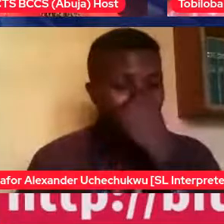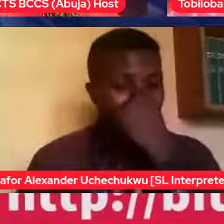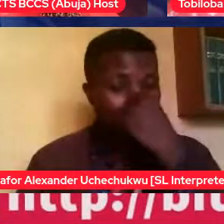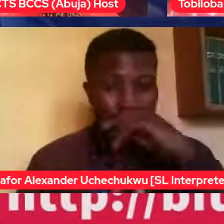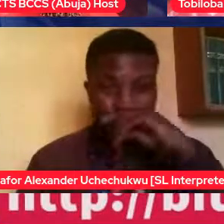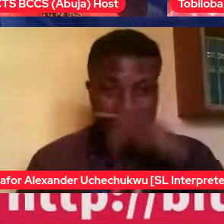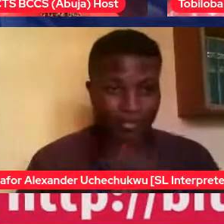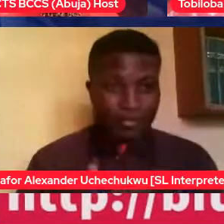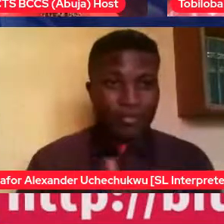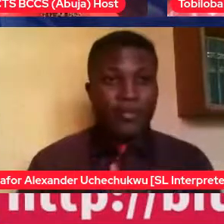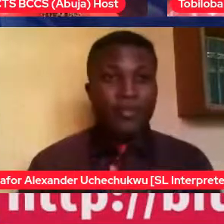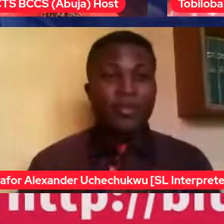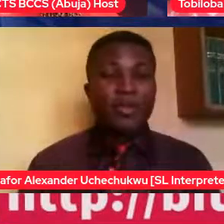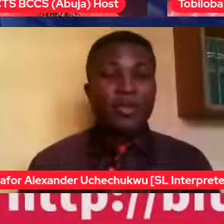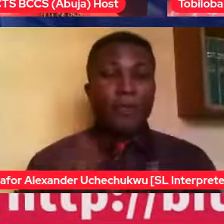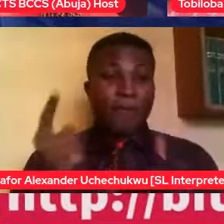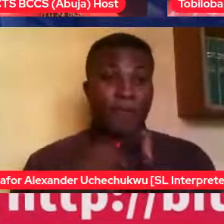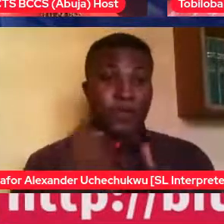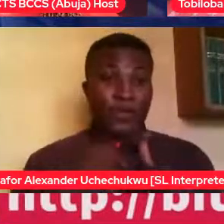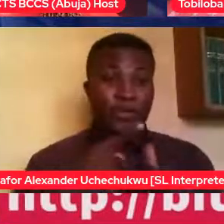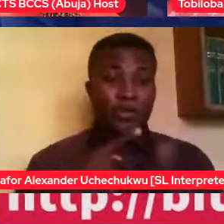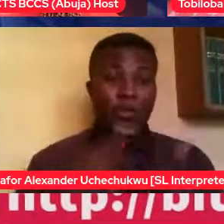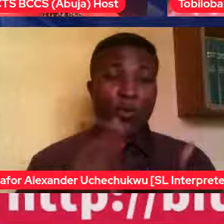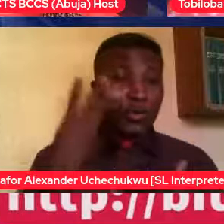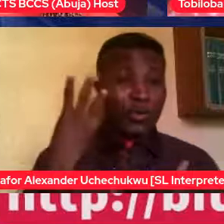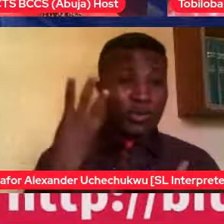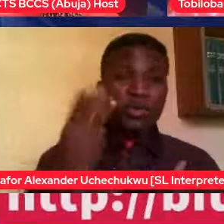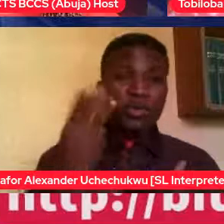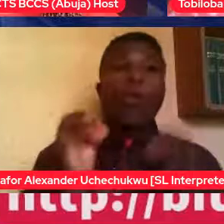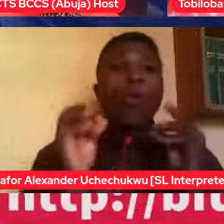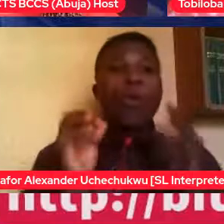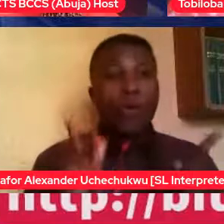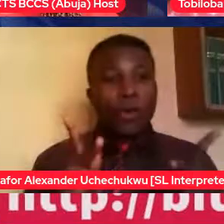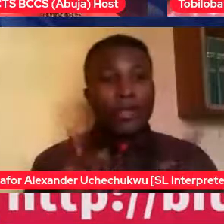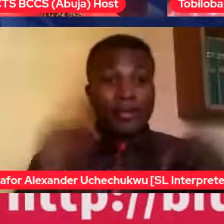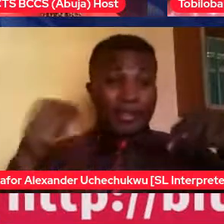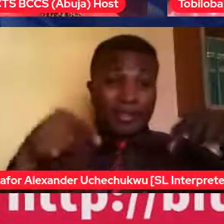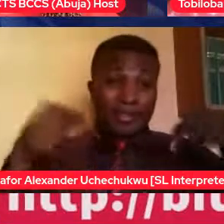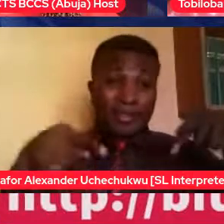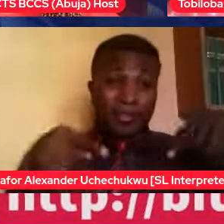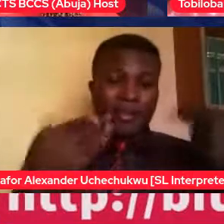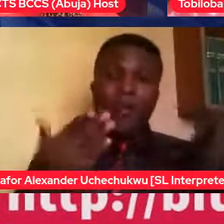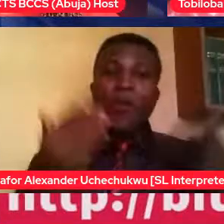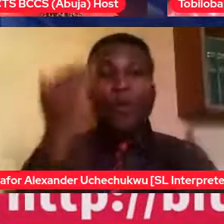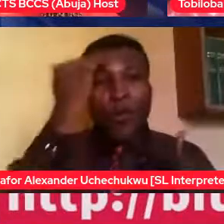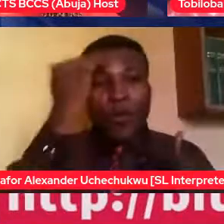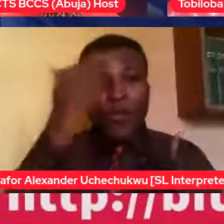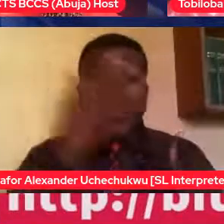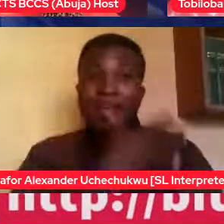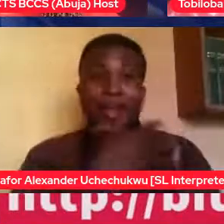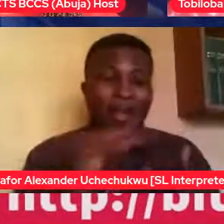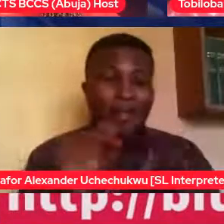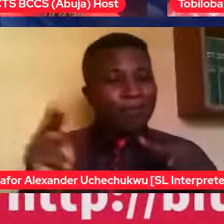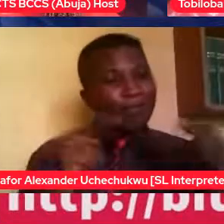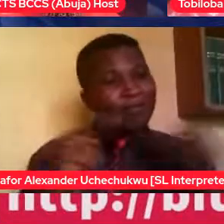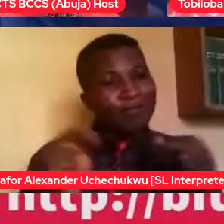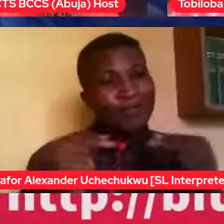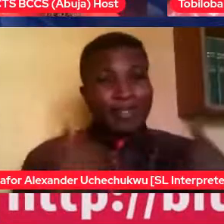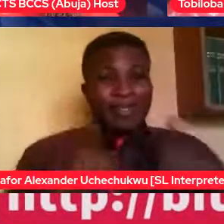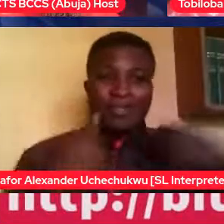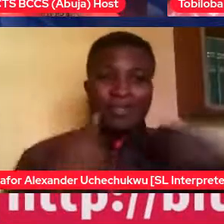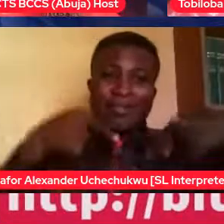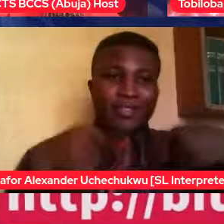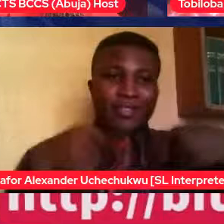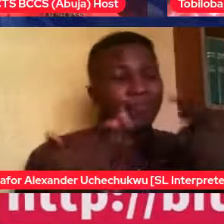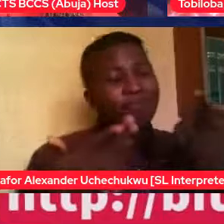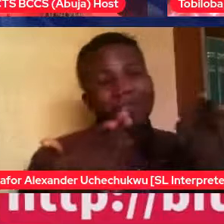young man is growing. And obviously, he has these feelings. He has an older brother. And we tried to liken what happened to his older brother at